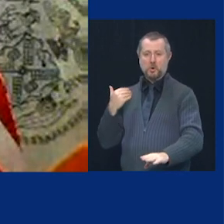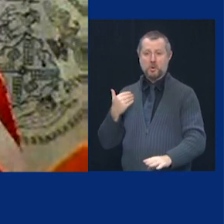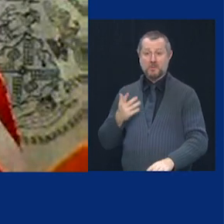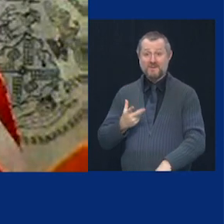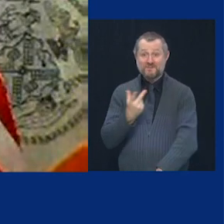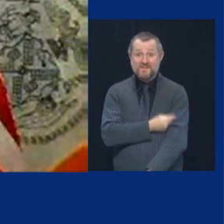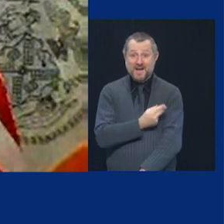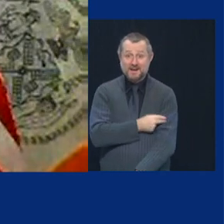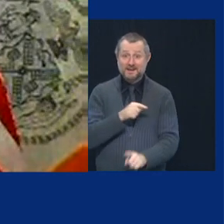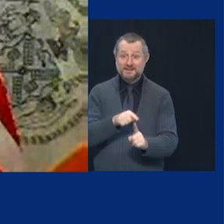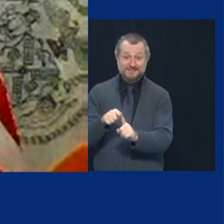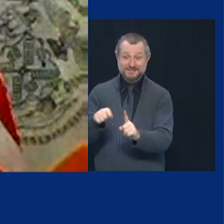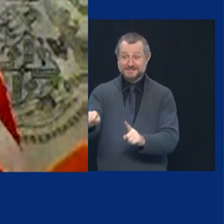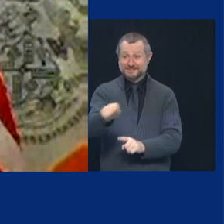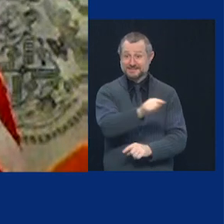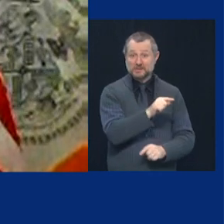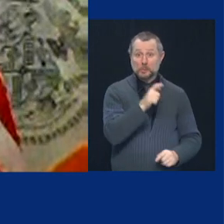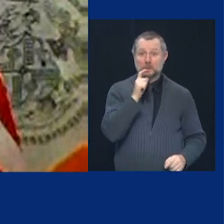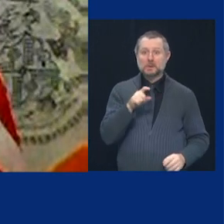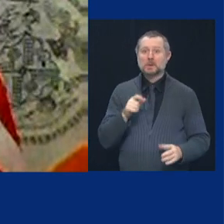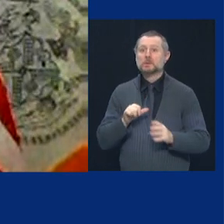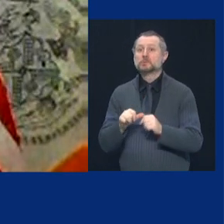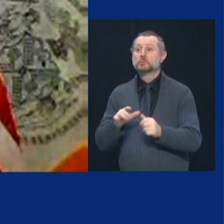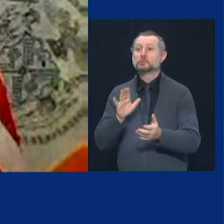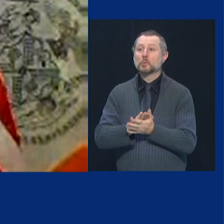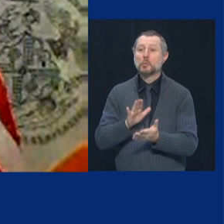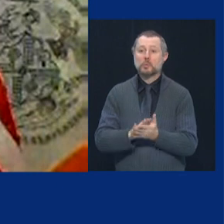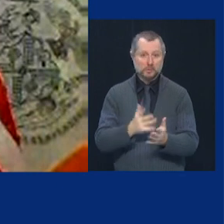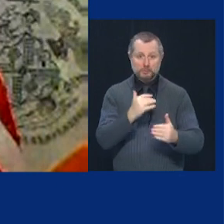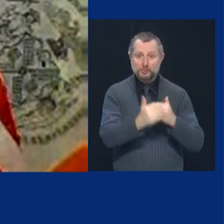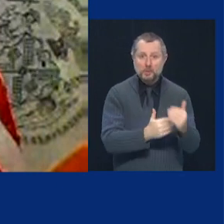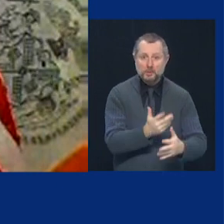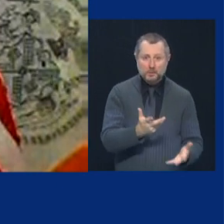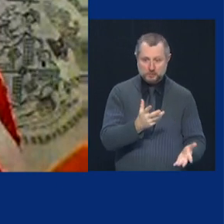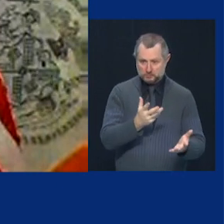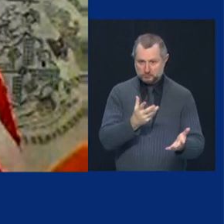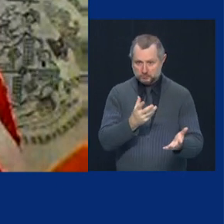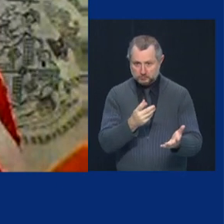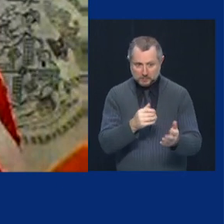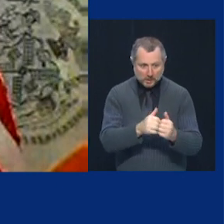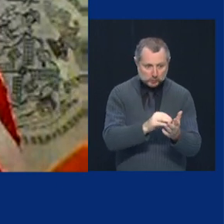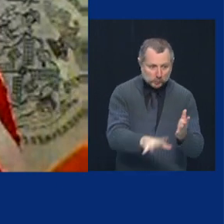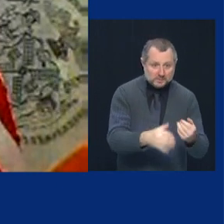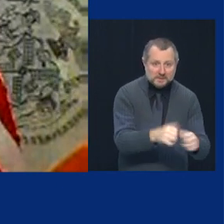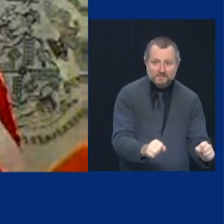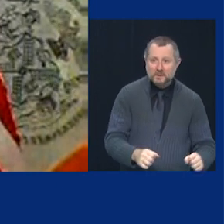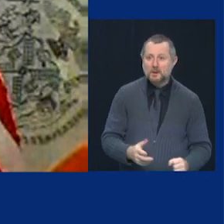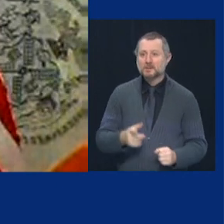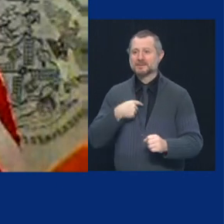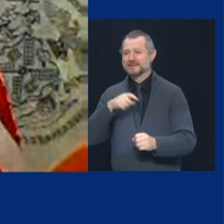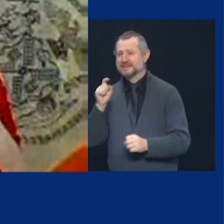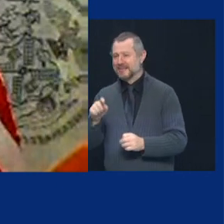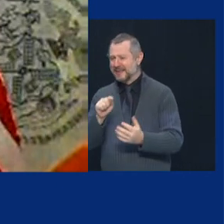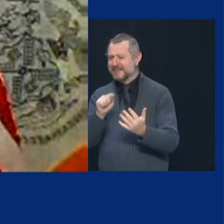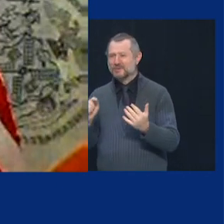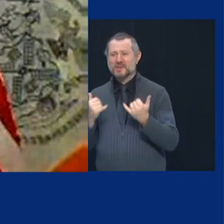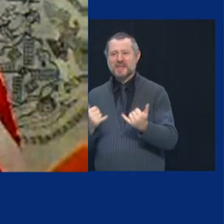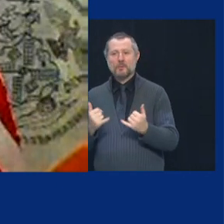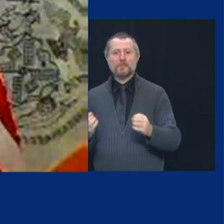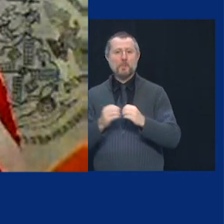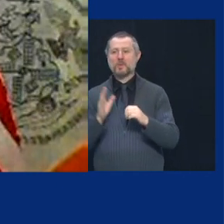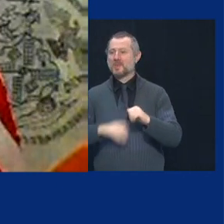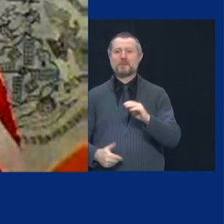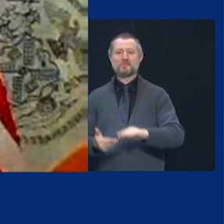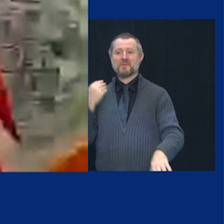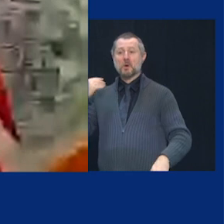services keeping our schools going for our kids providing safety for our people folks need that more than ever and if we can't provide those